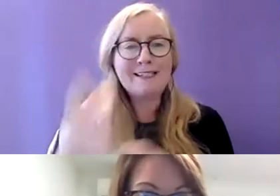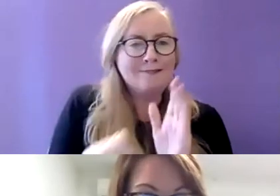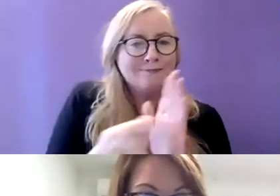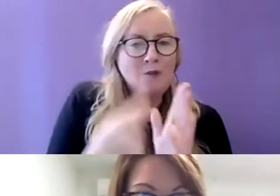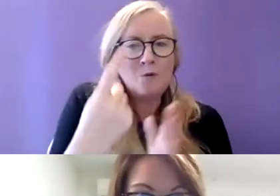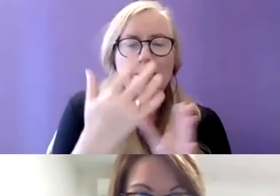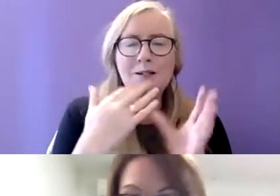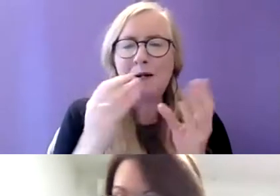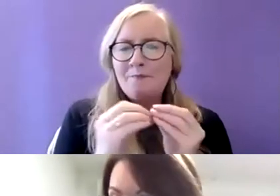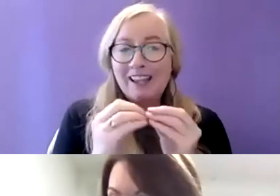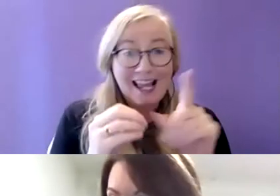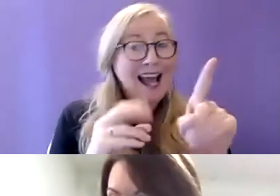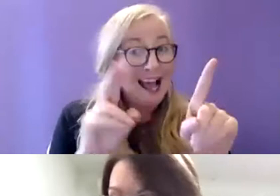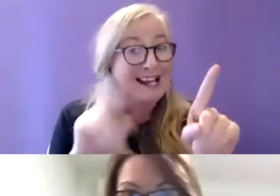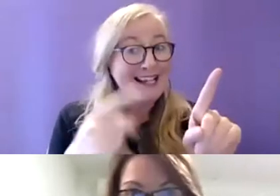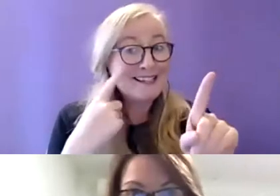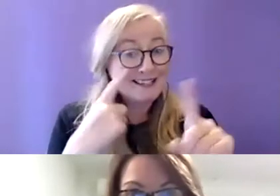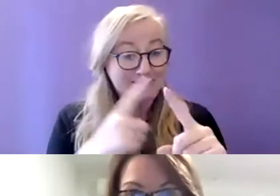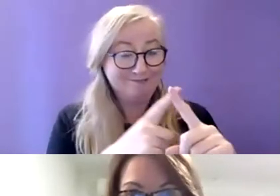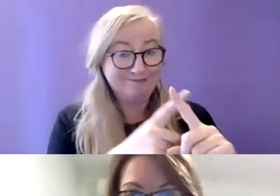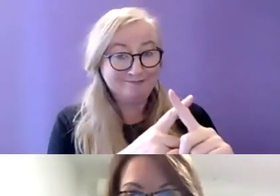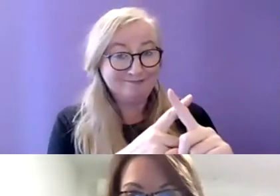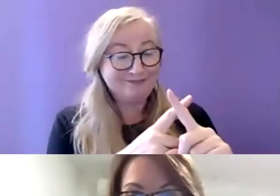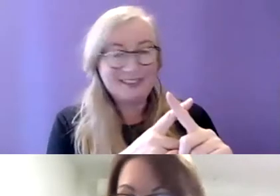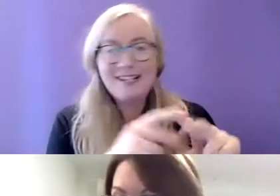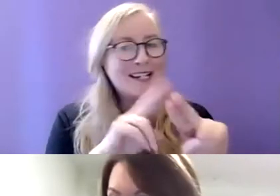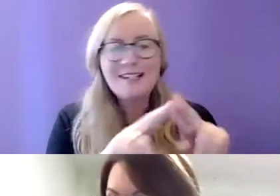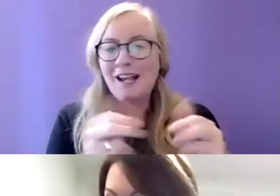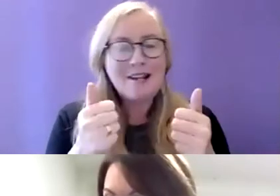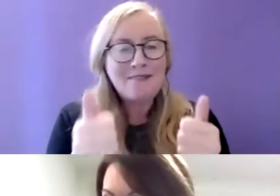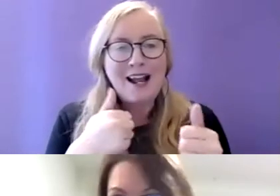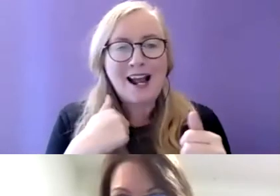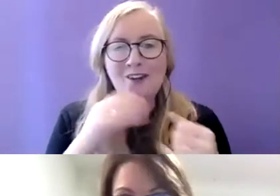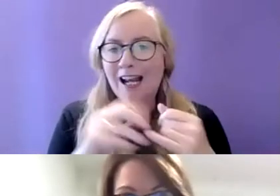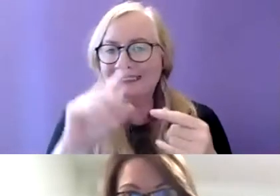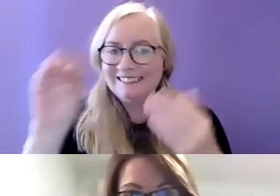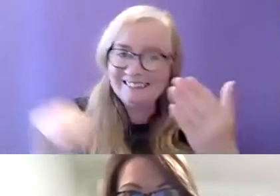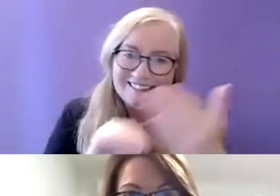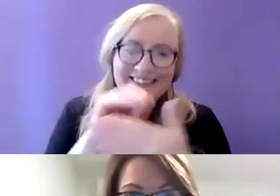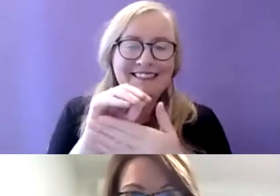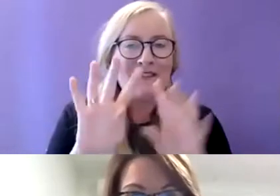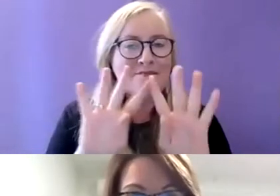been yeah I can see her microphone is still off there I'm not able to I tried to promote her to panellist but